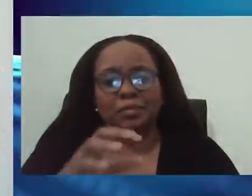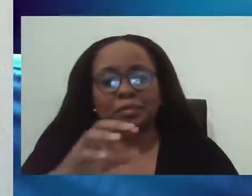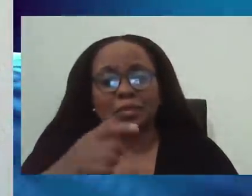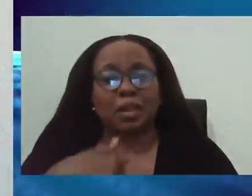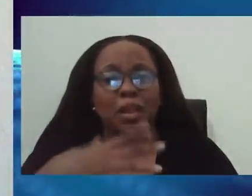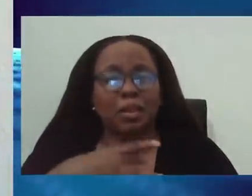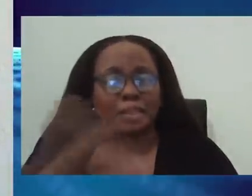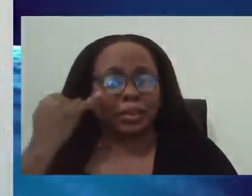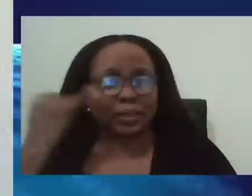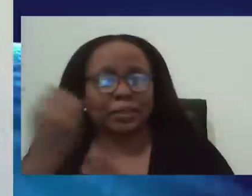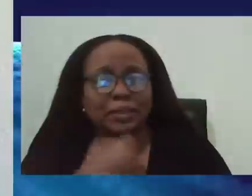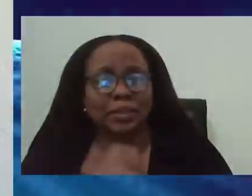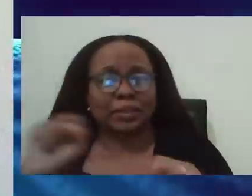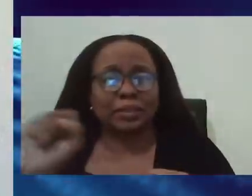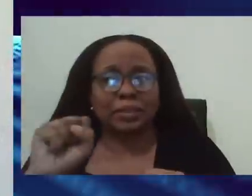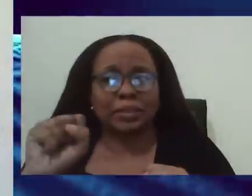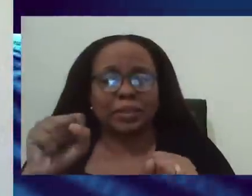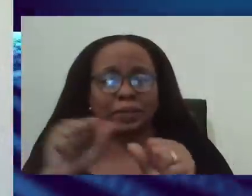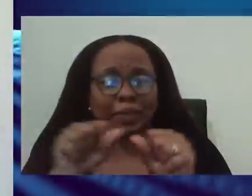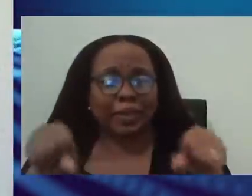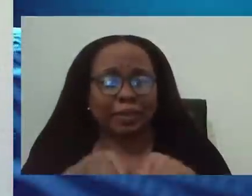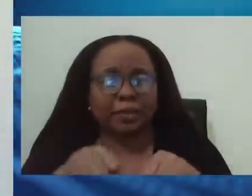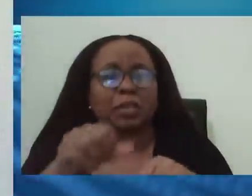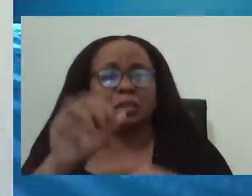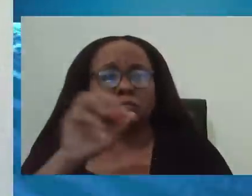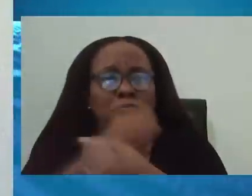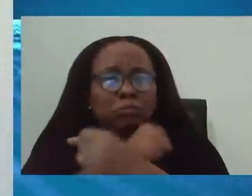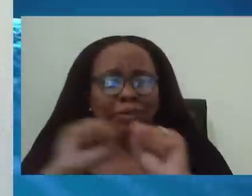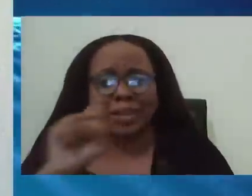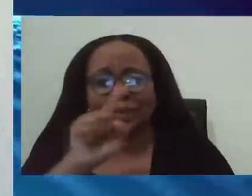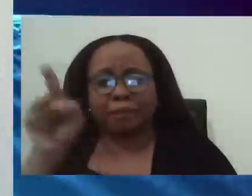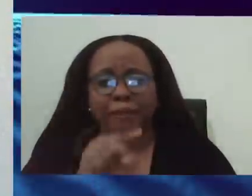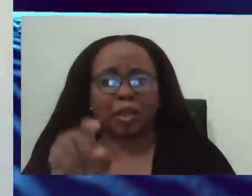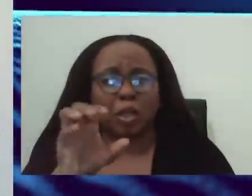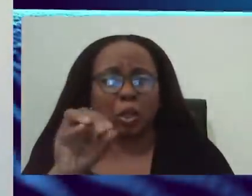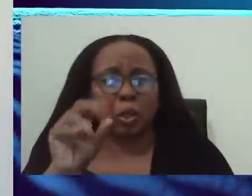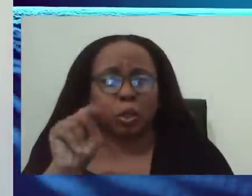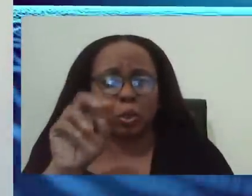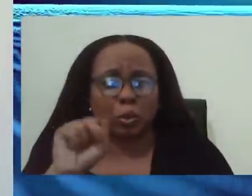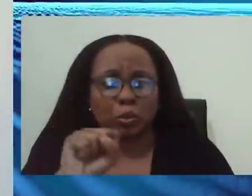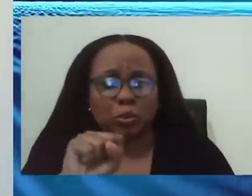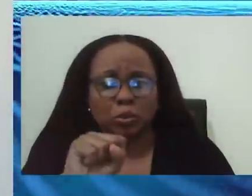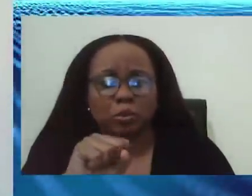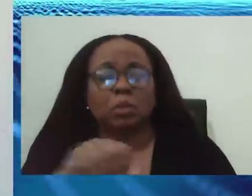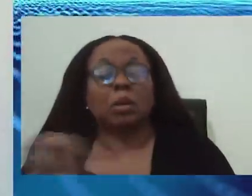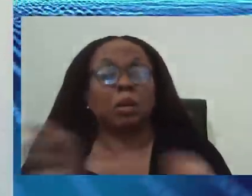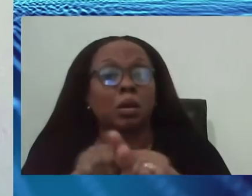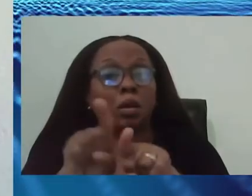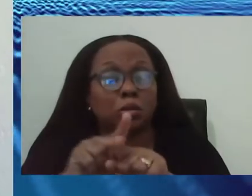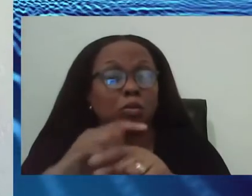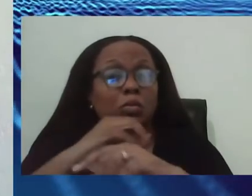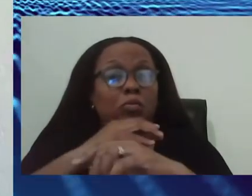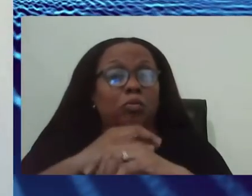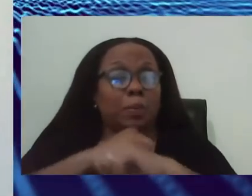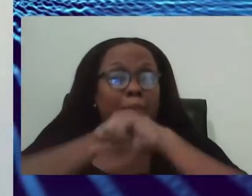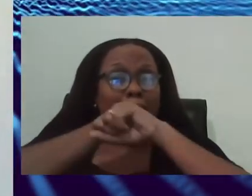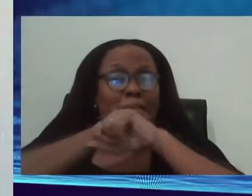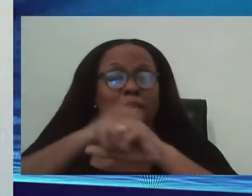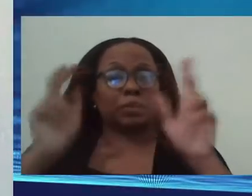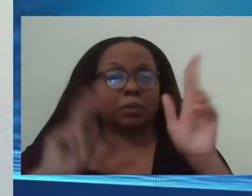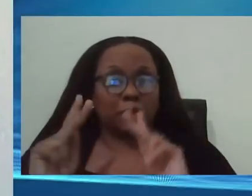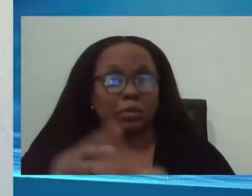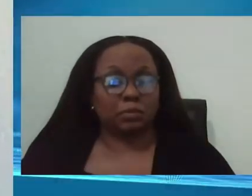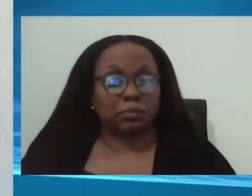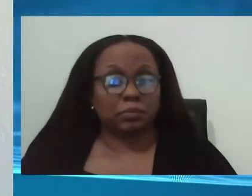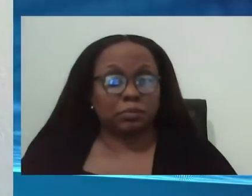safe zones. Um, and I also like the idea that we're protecting the people who come into those zones because they started with ICUs